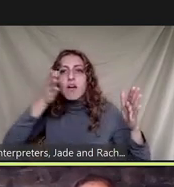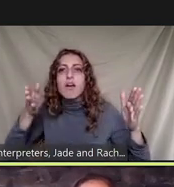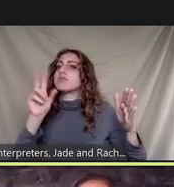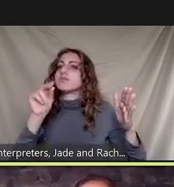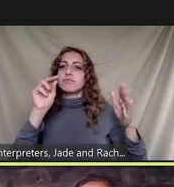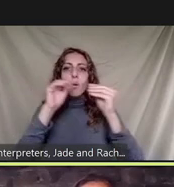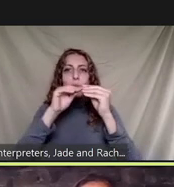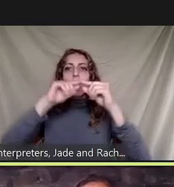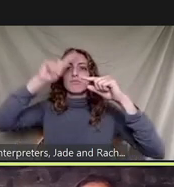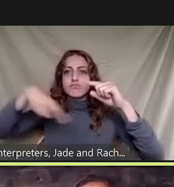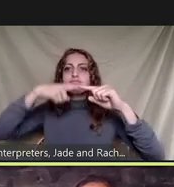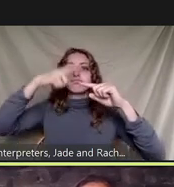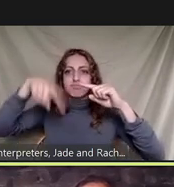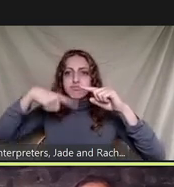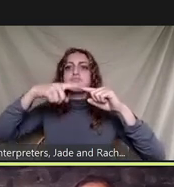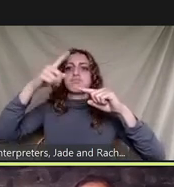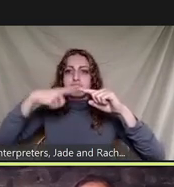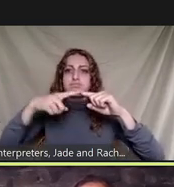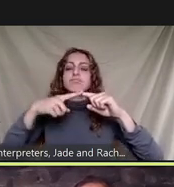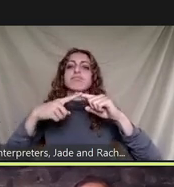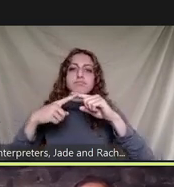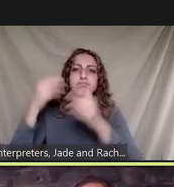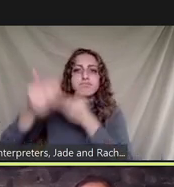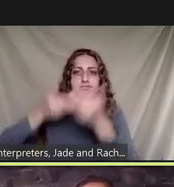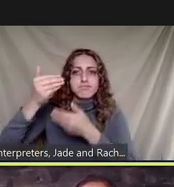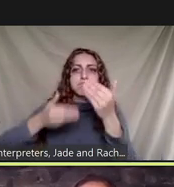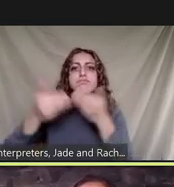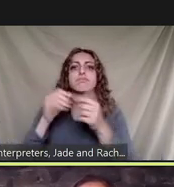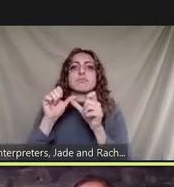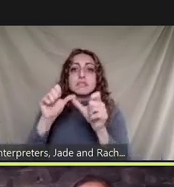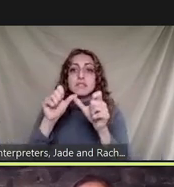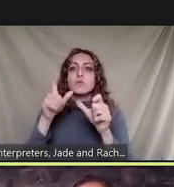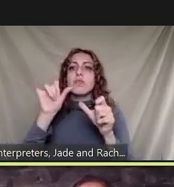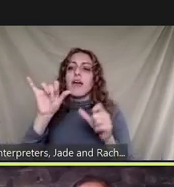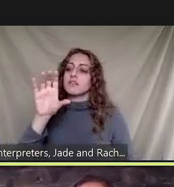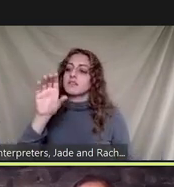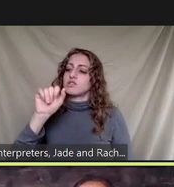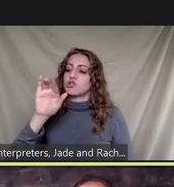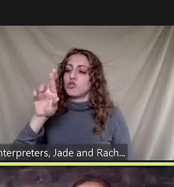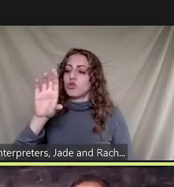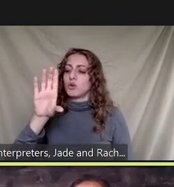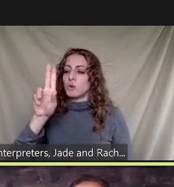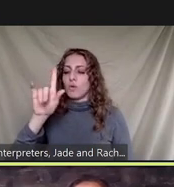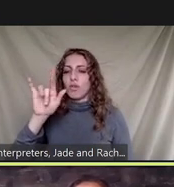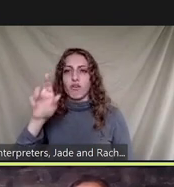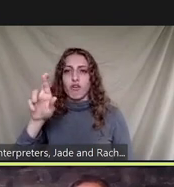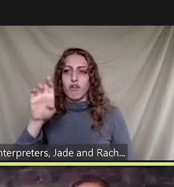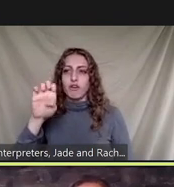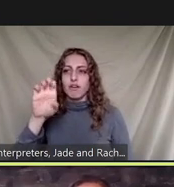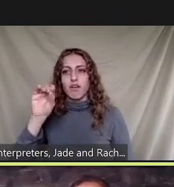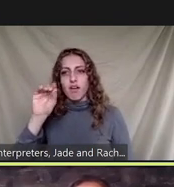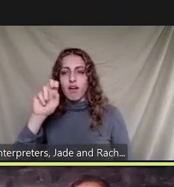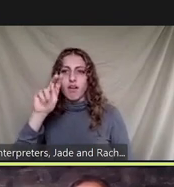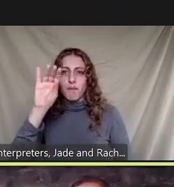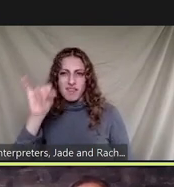and i'm going to talk about that in a minute as this push towards circular economy has emerged in our field what does that really look like as we operationalize